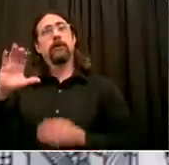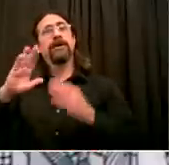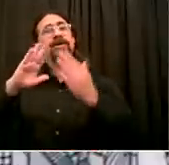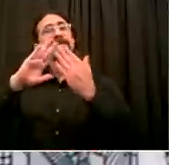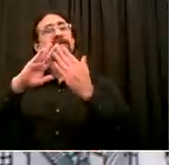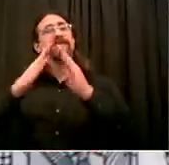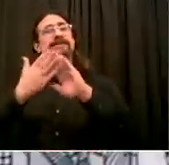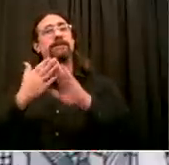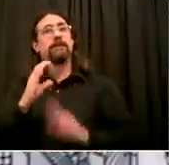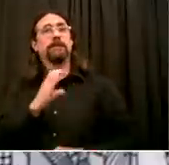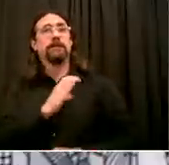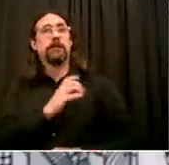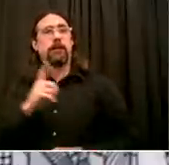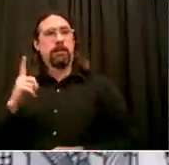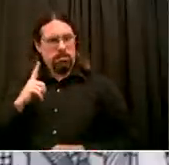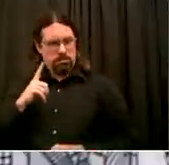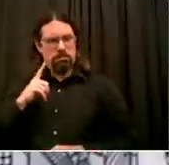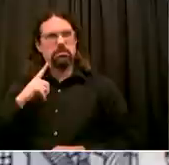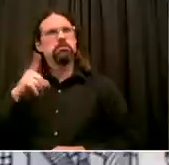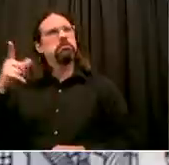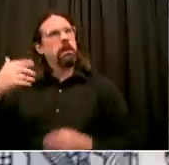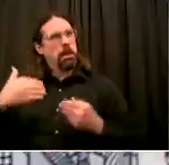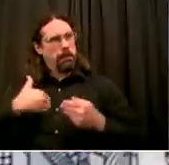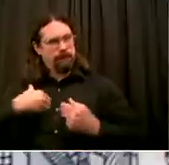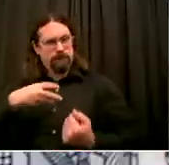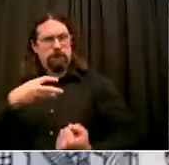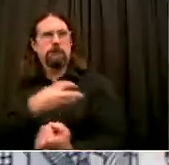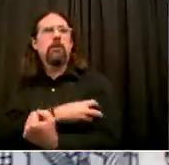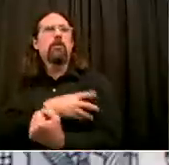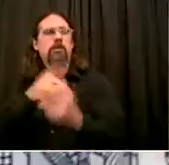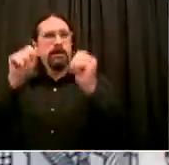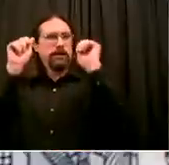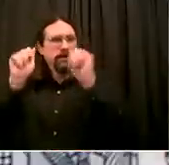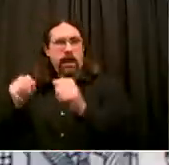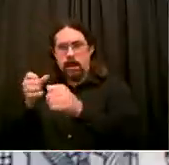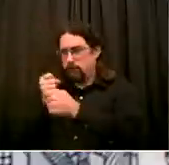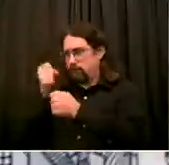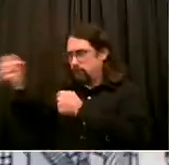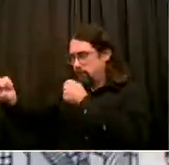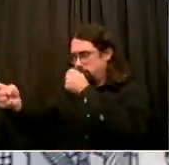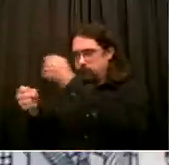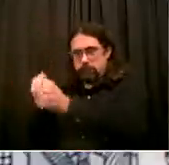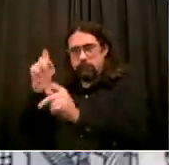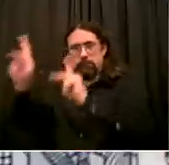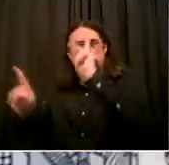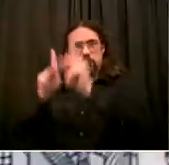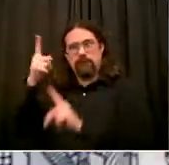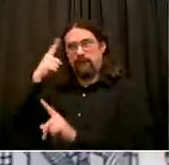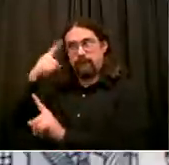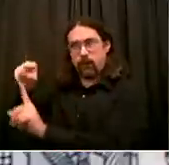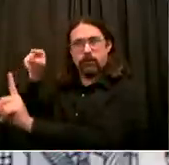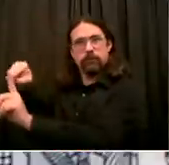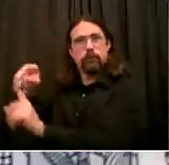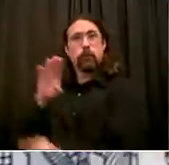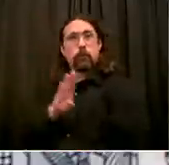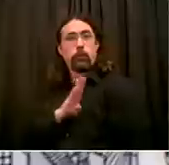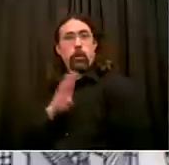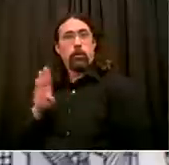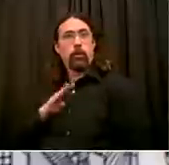Democratic Party. So I'm wondering if you think that, you know, that these people should be approved and is there